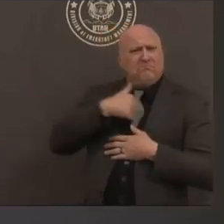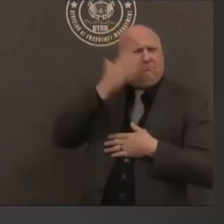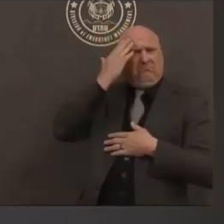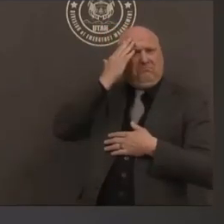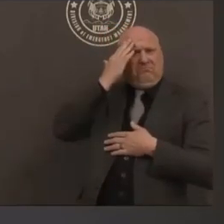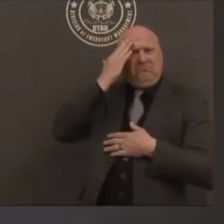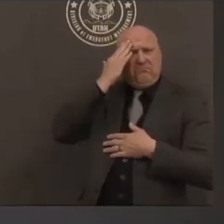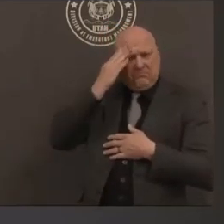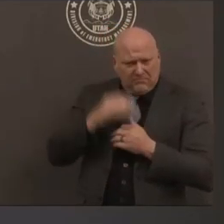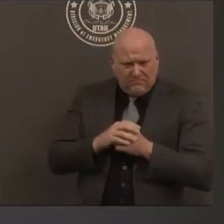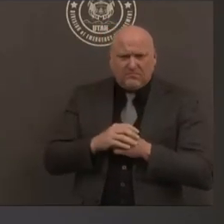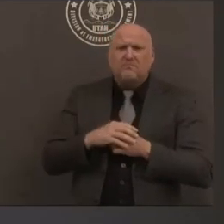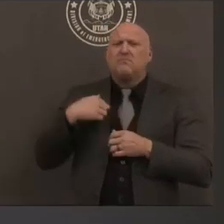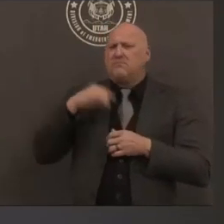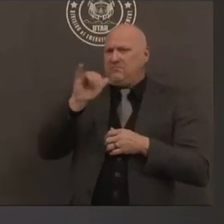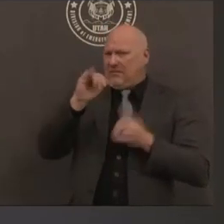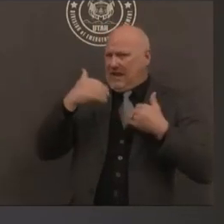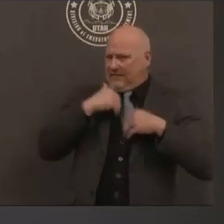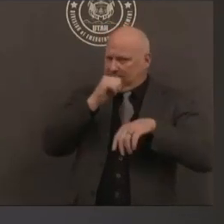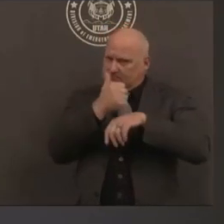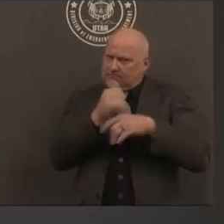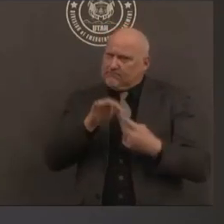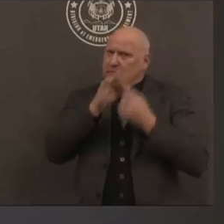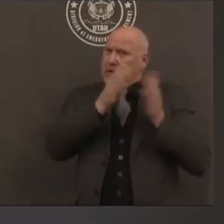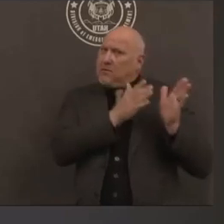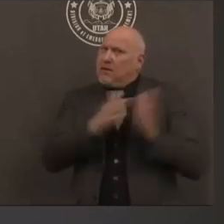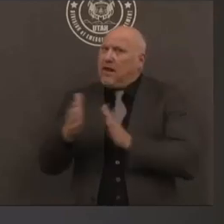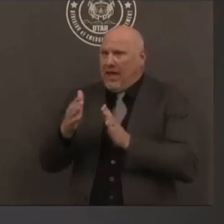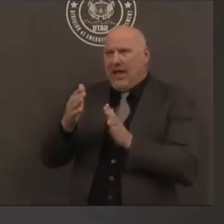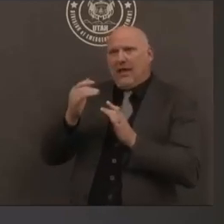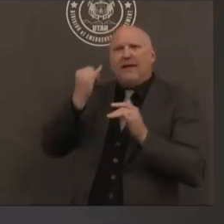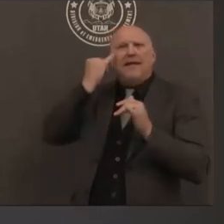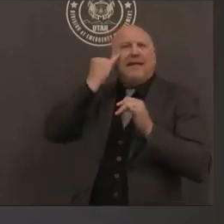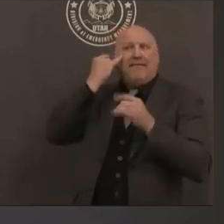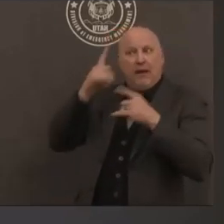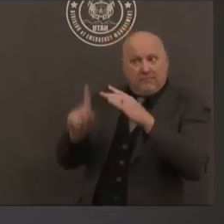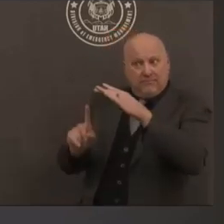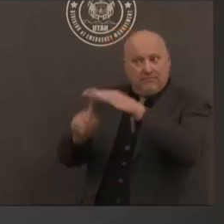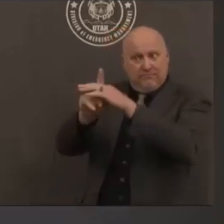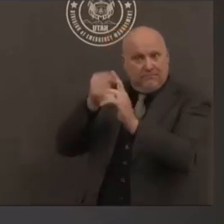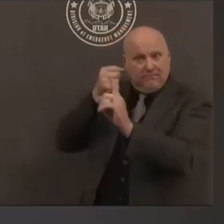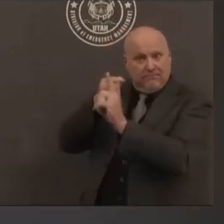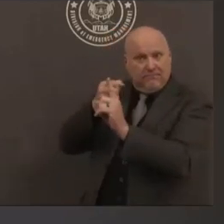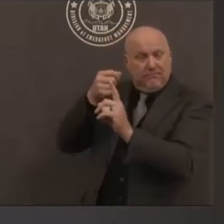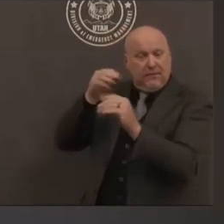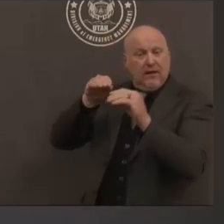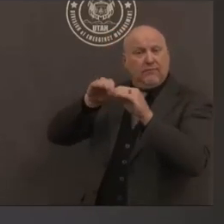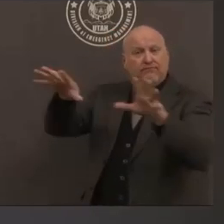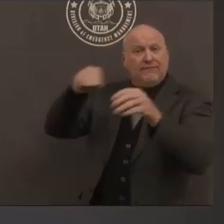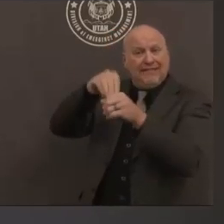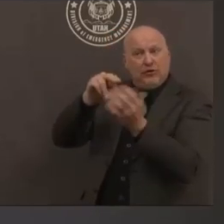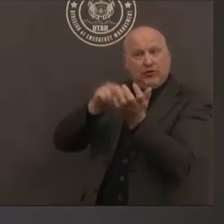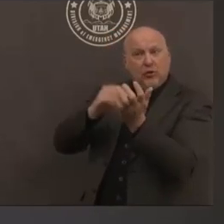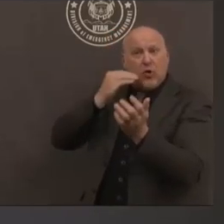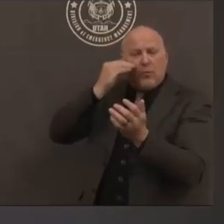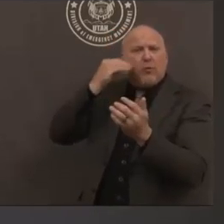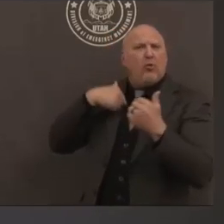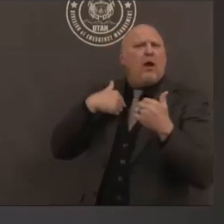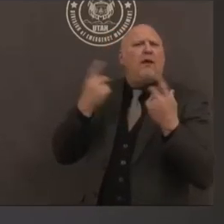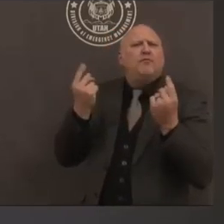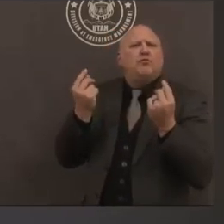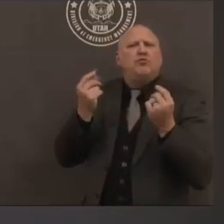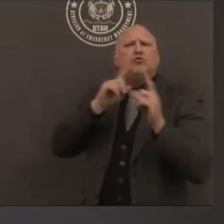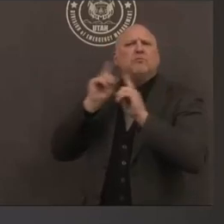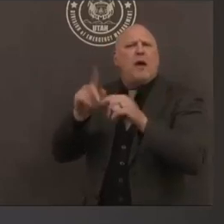long-term care facility identifies a covid19 case we work with the facility to implement infection control practices such as